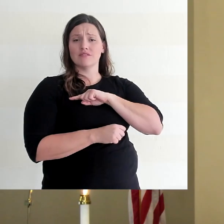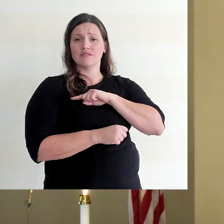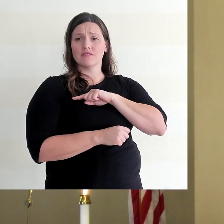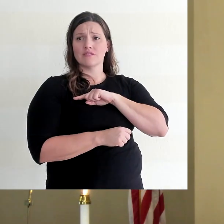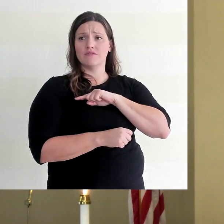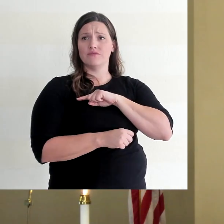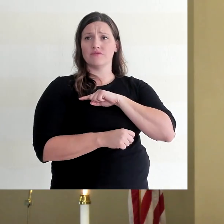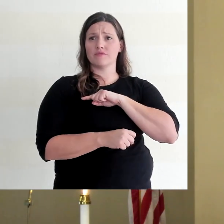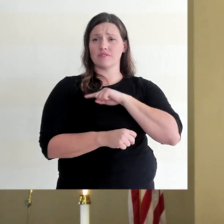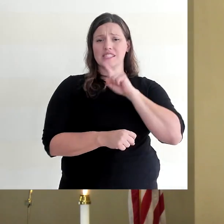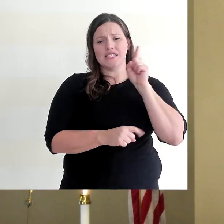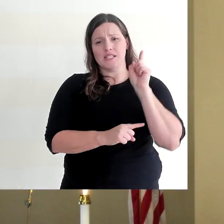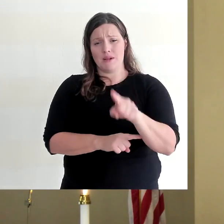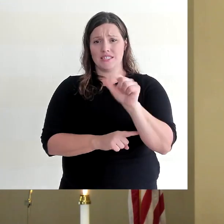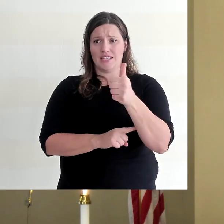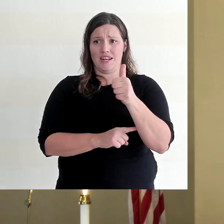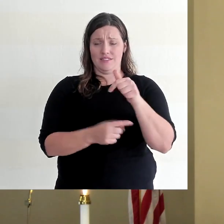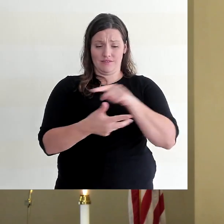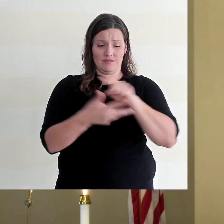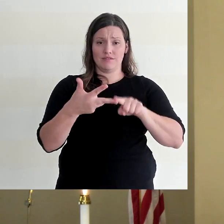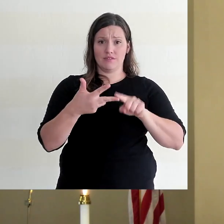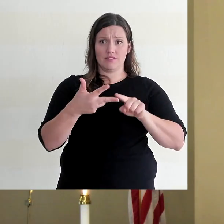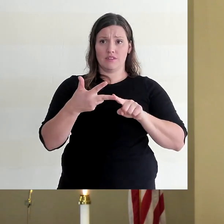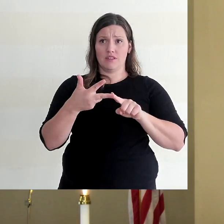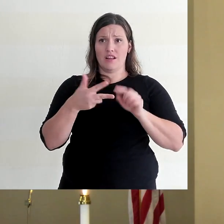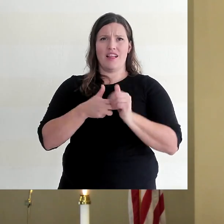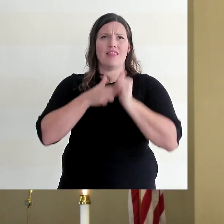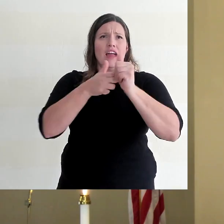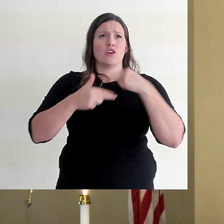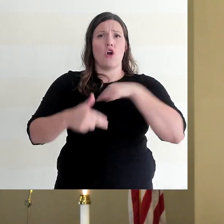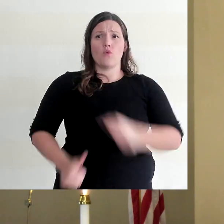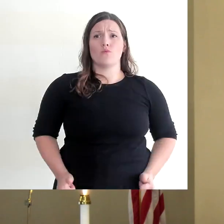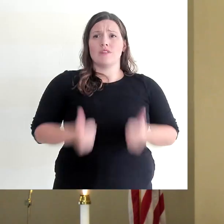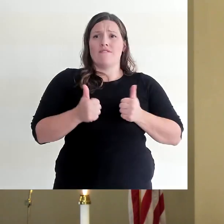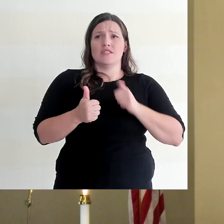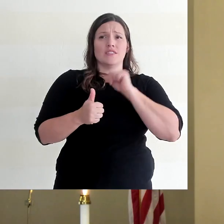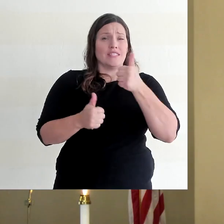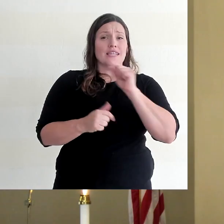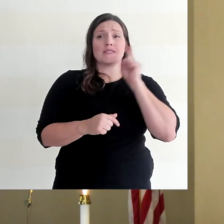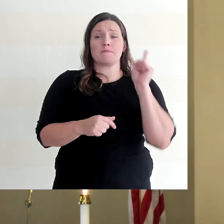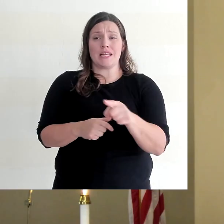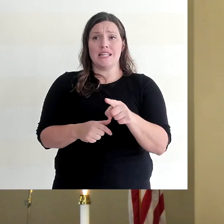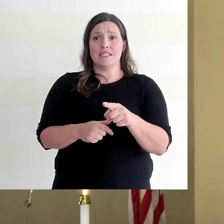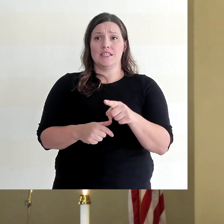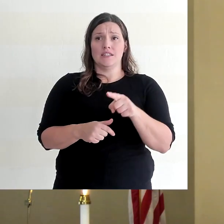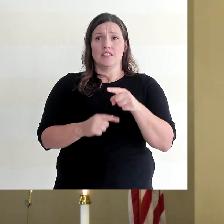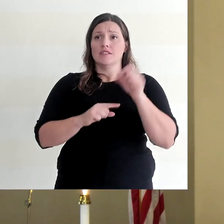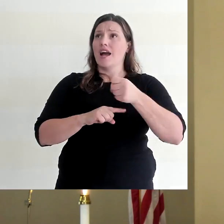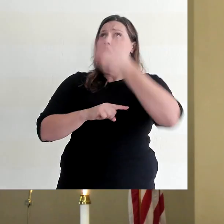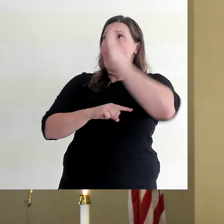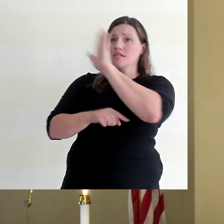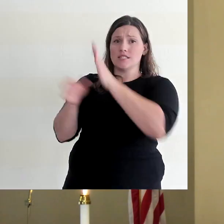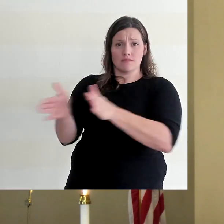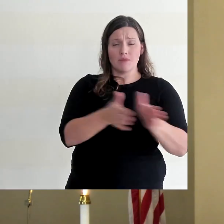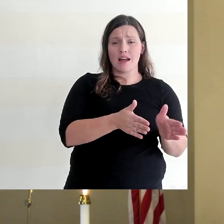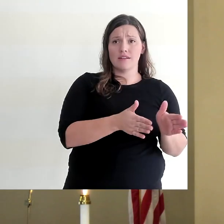Ten Commandments guide our lives as we live as Christians. The Ten Commandments are not only God's will